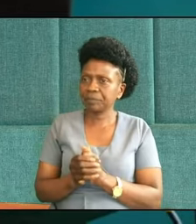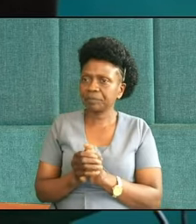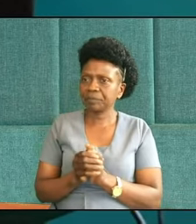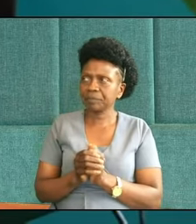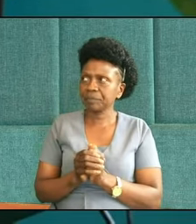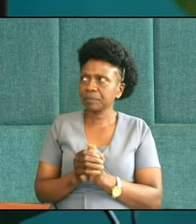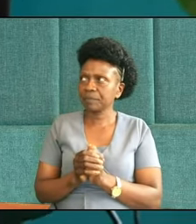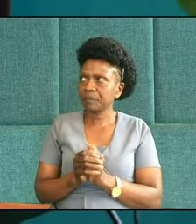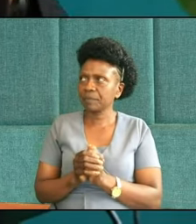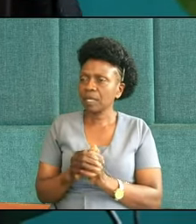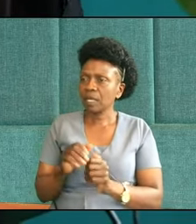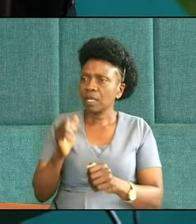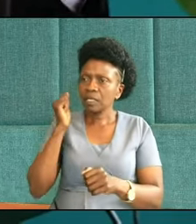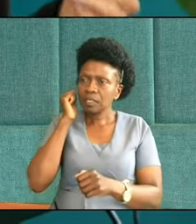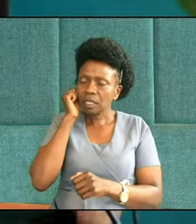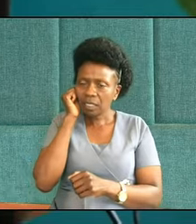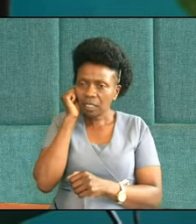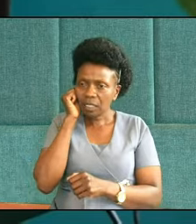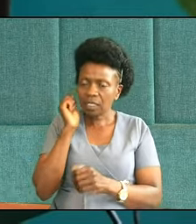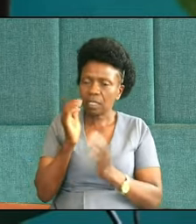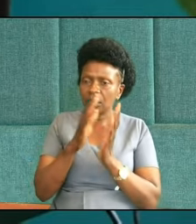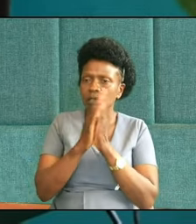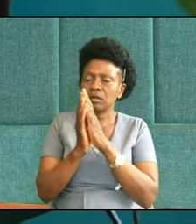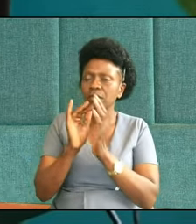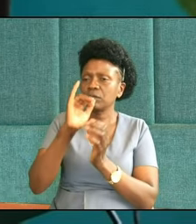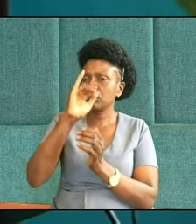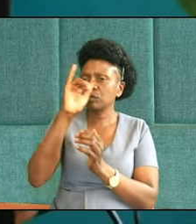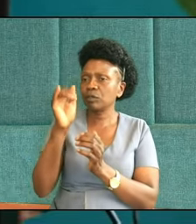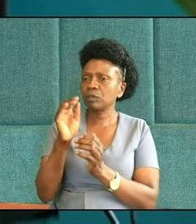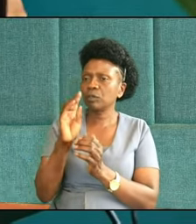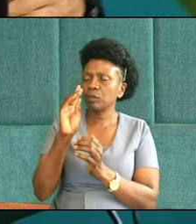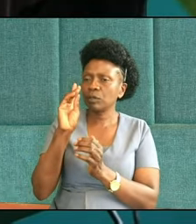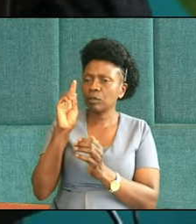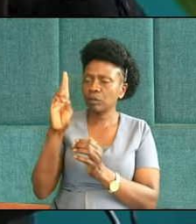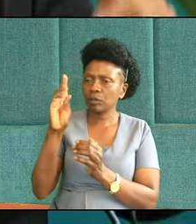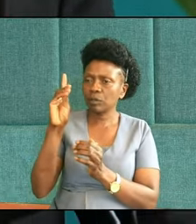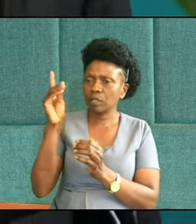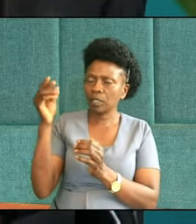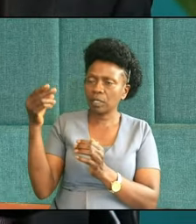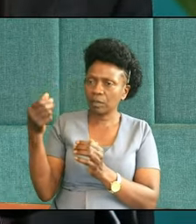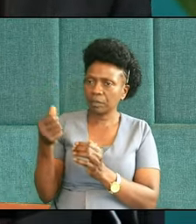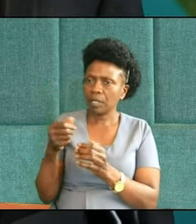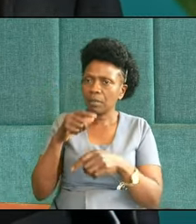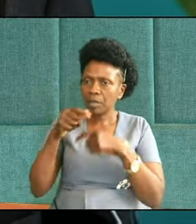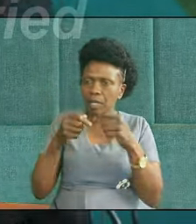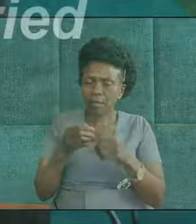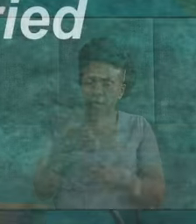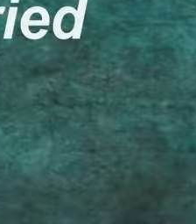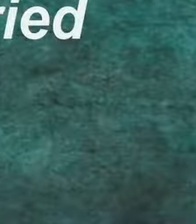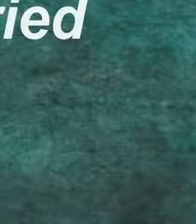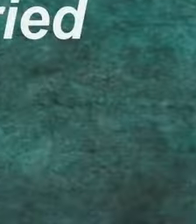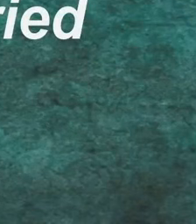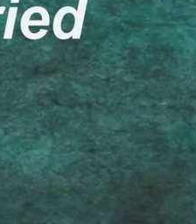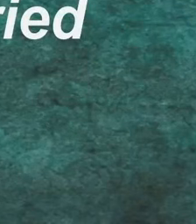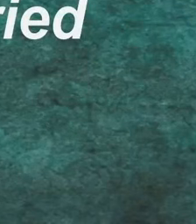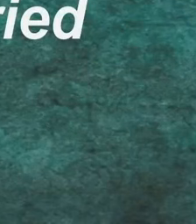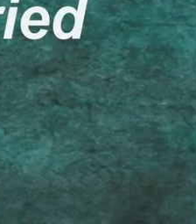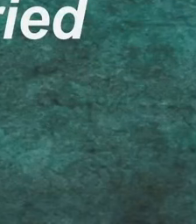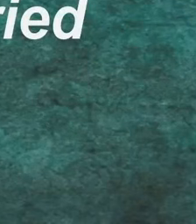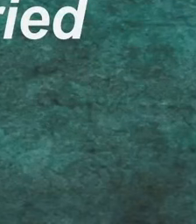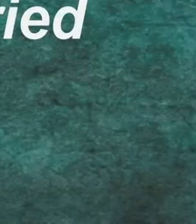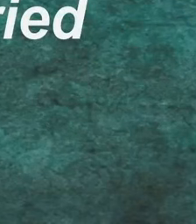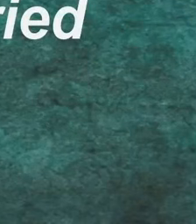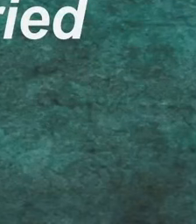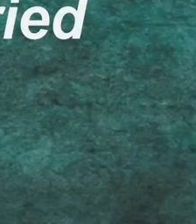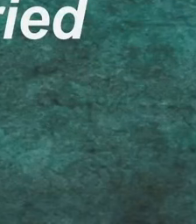the thing happened, he became a worldly young man. Now let's go to verse 2. And Judah saw there, where he